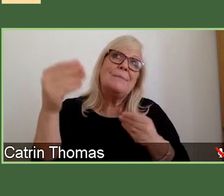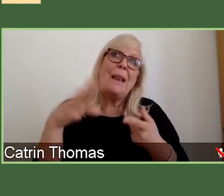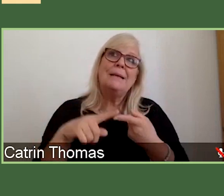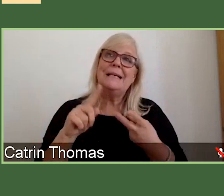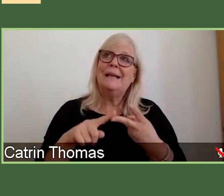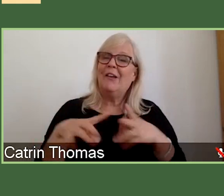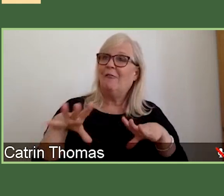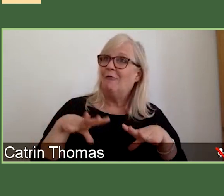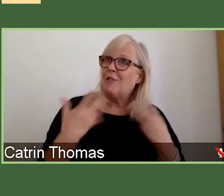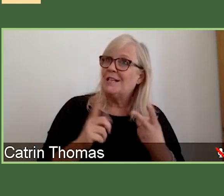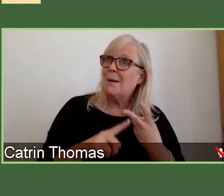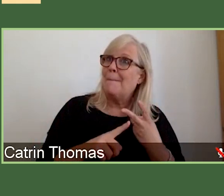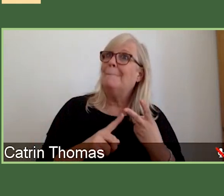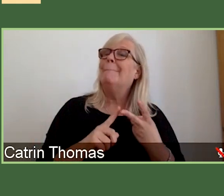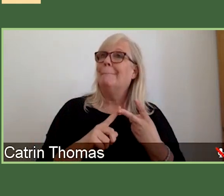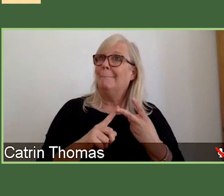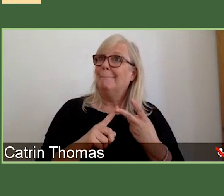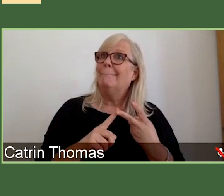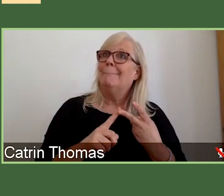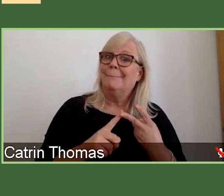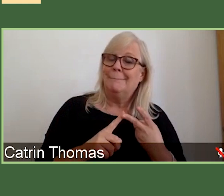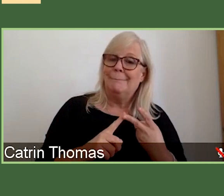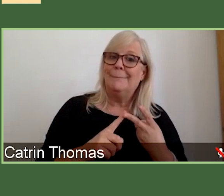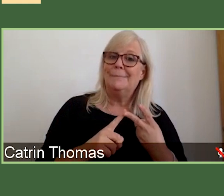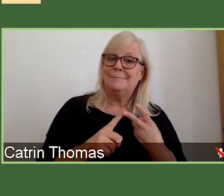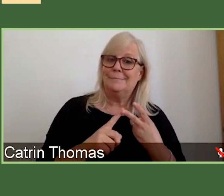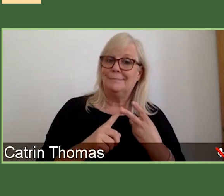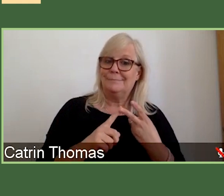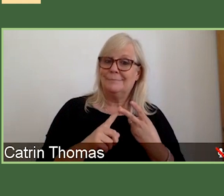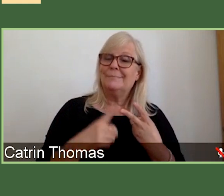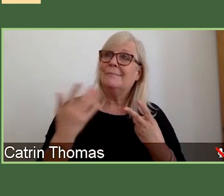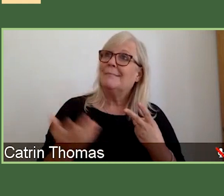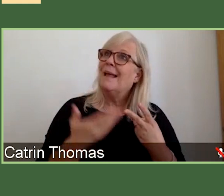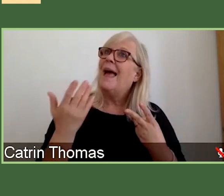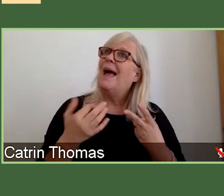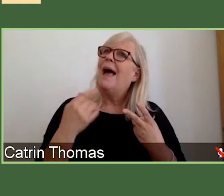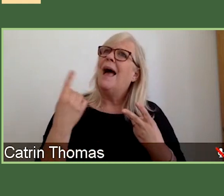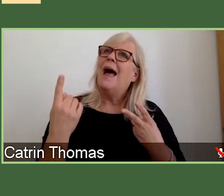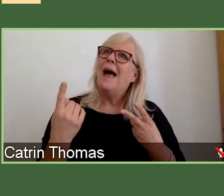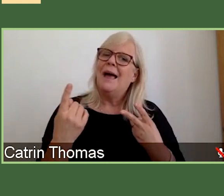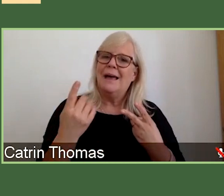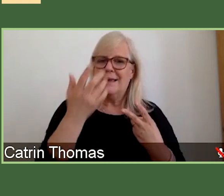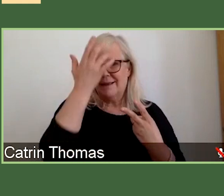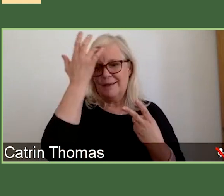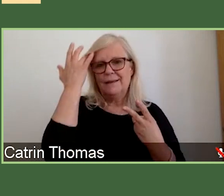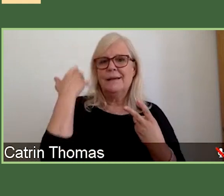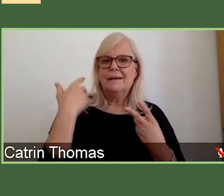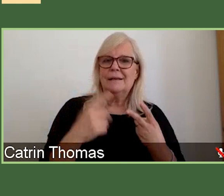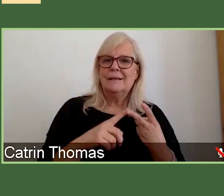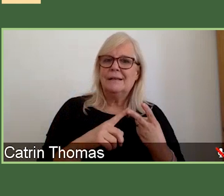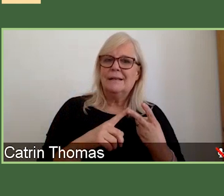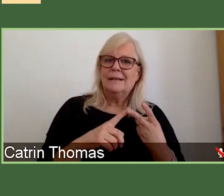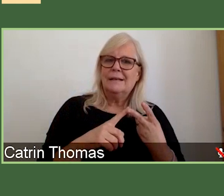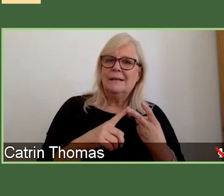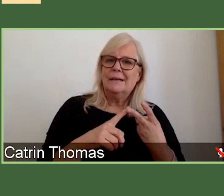bring down, I guess, the seniority that people are finding themselves in